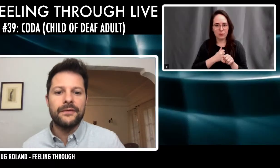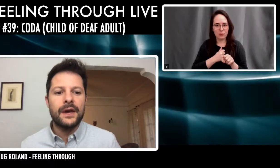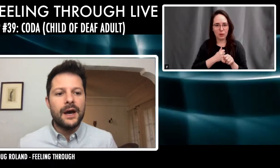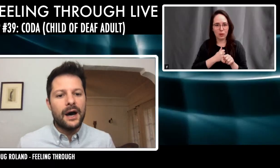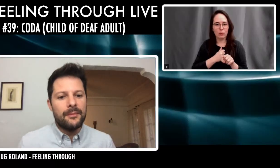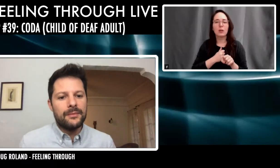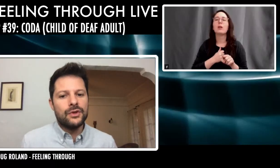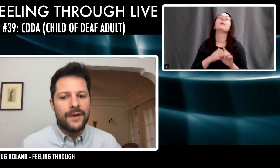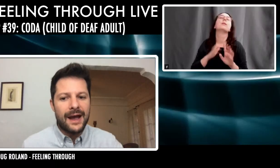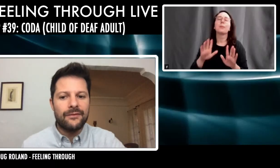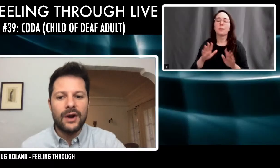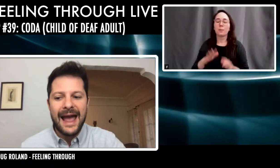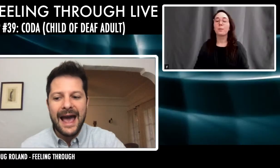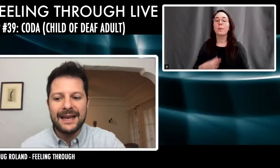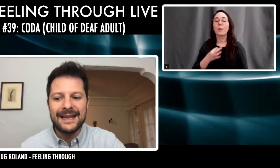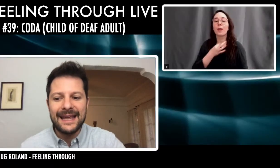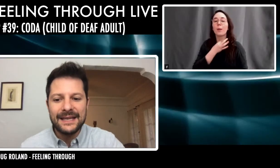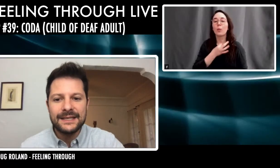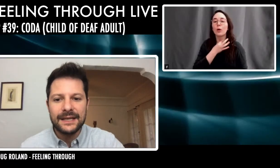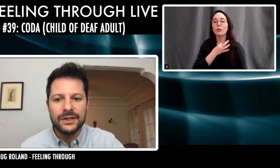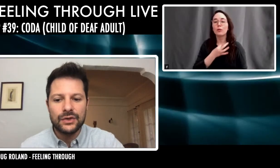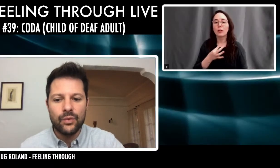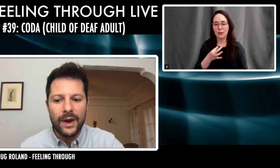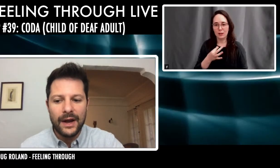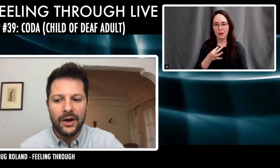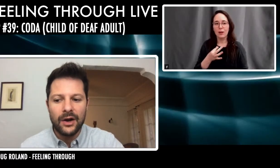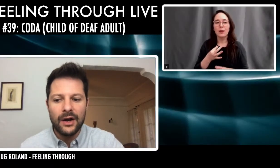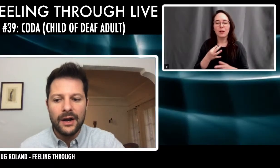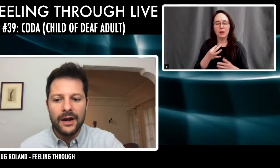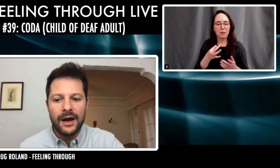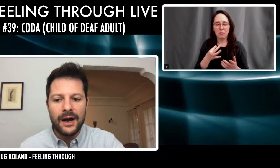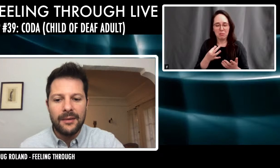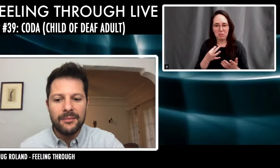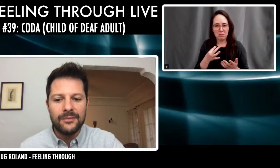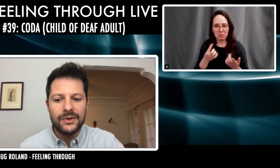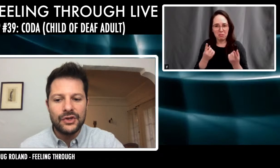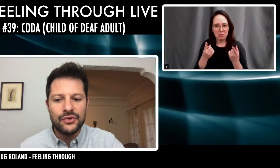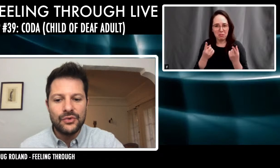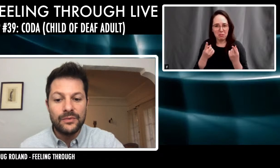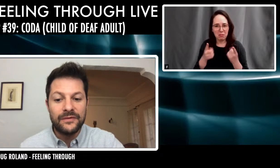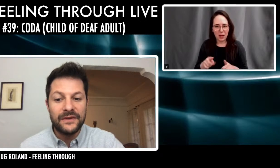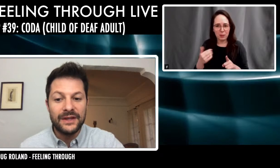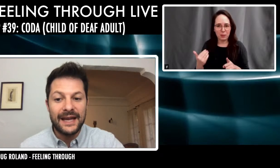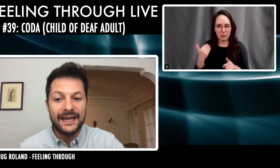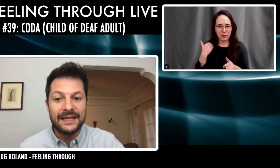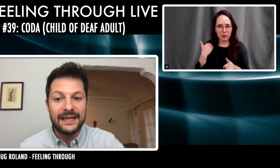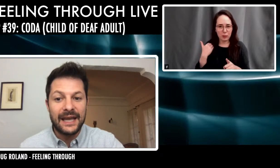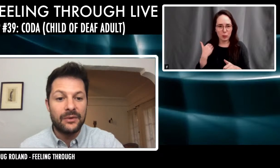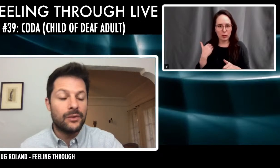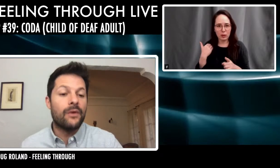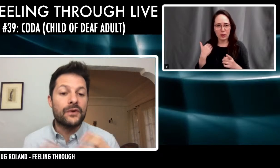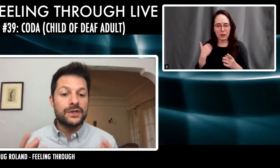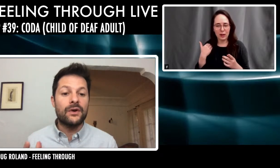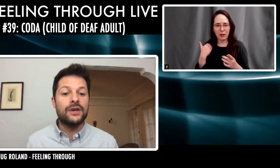if, um, you've ever had an instance where, um, you feel like you will, first of all, can you